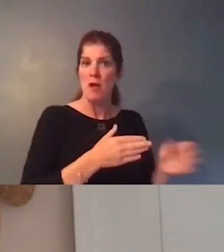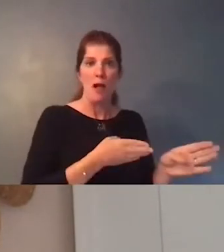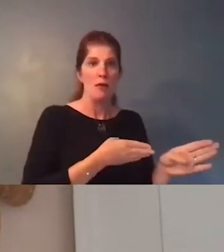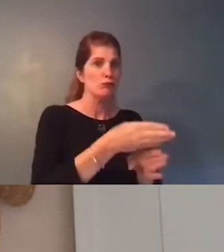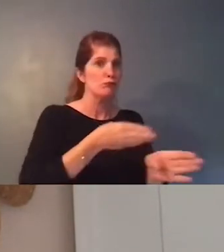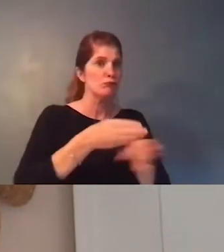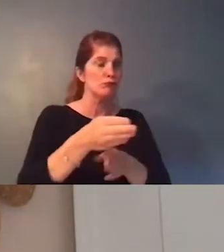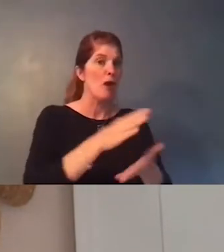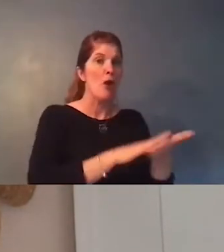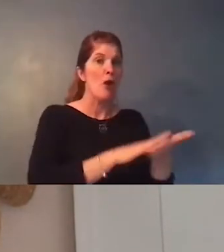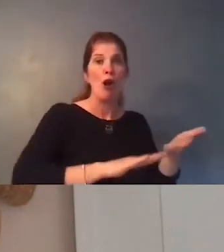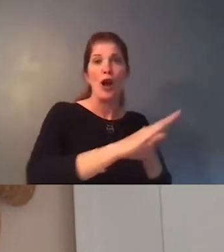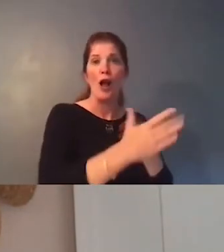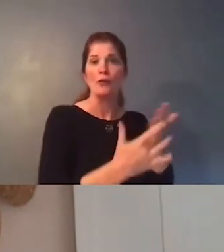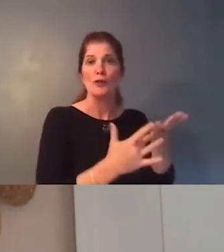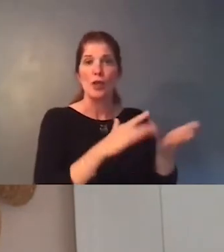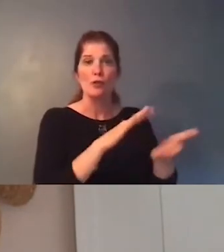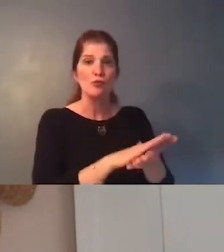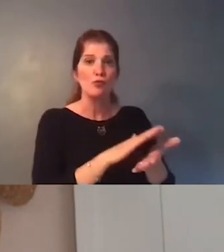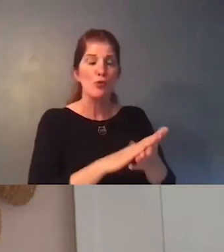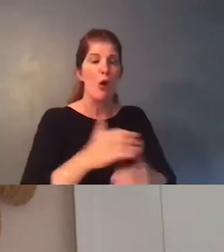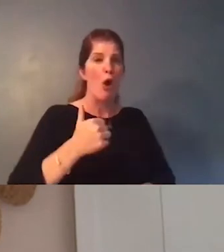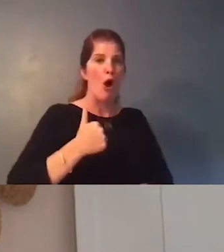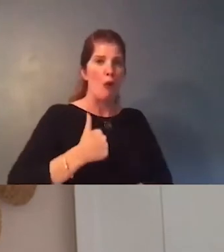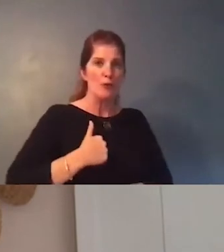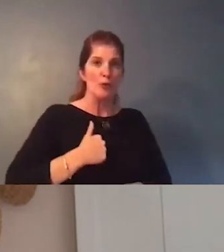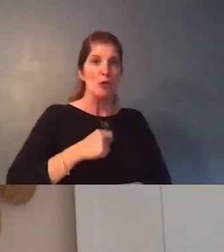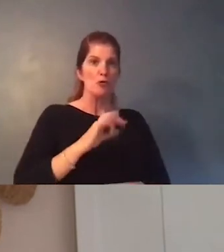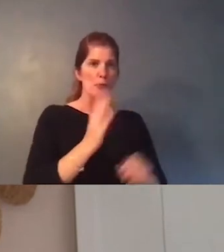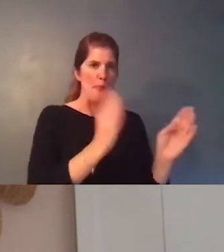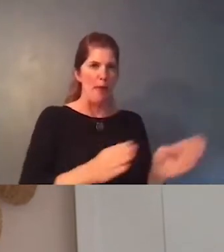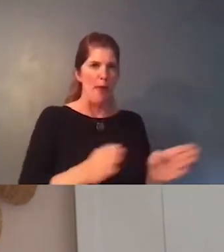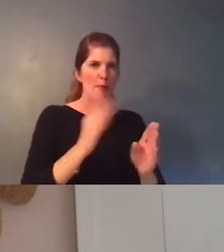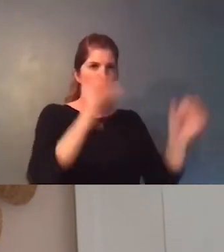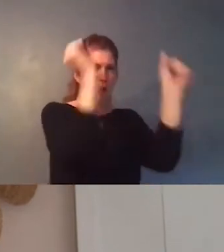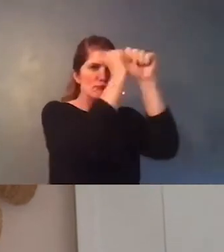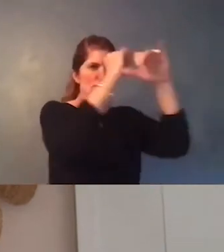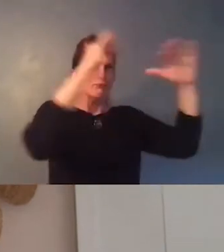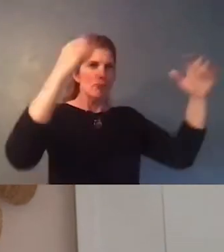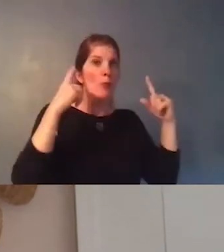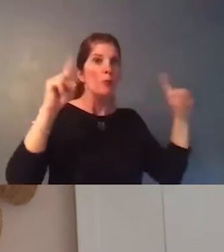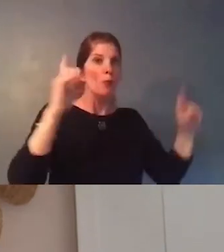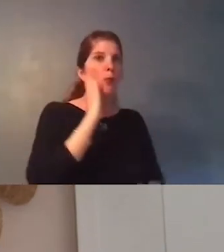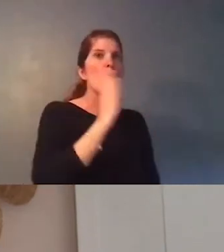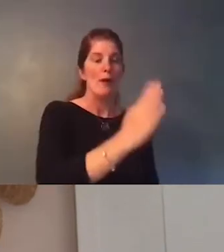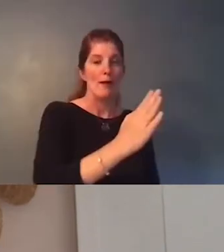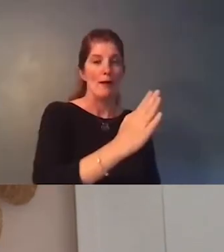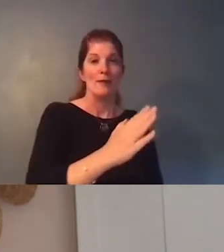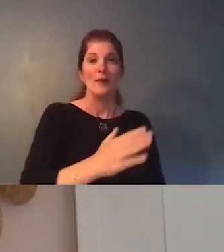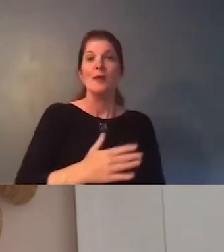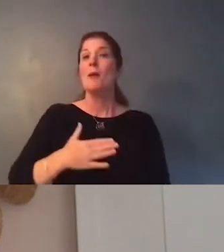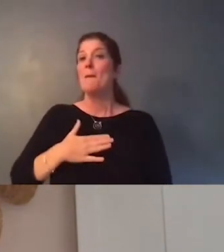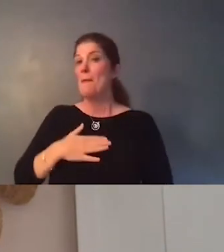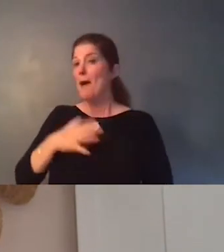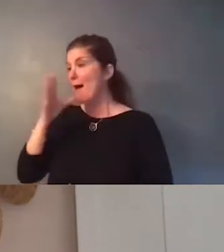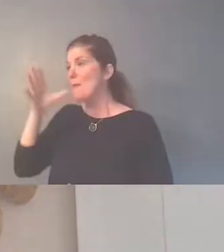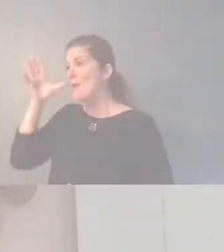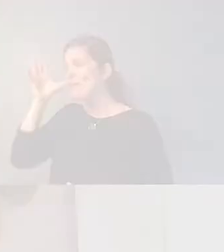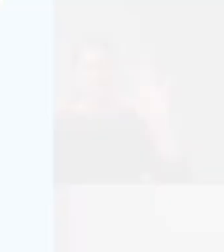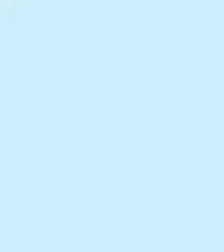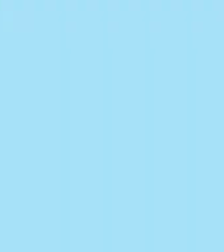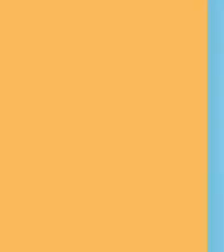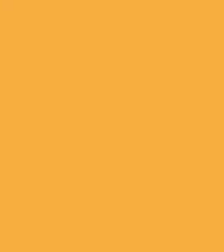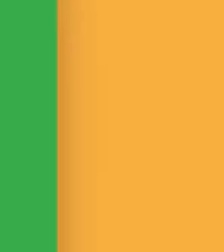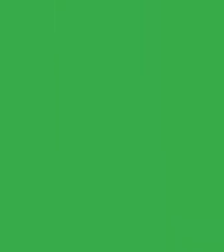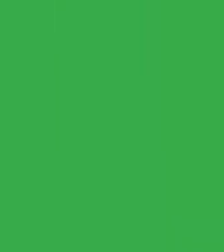you will be attending college, trade school, or the military, dream of the vision you want, and with hard work, success will be knocking at your